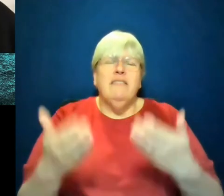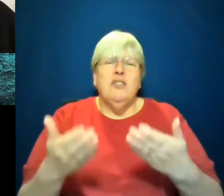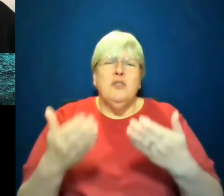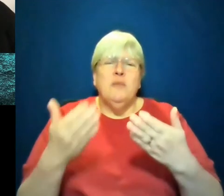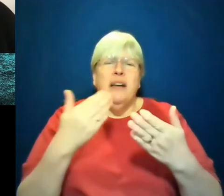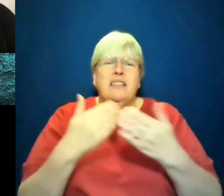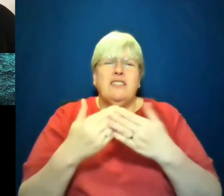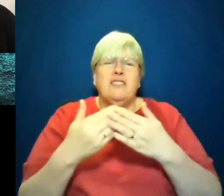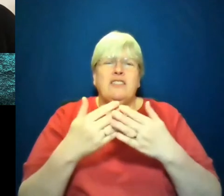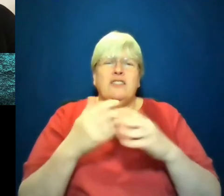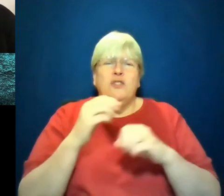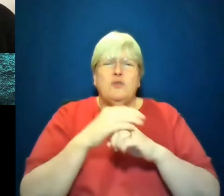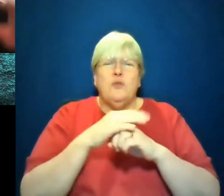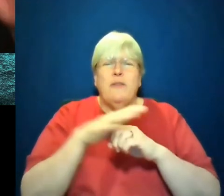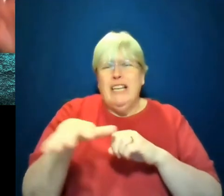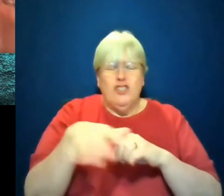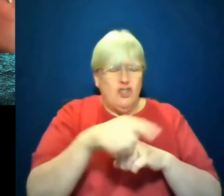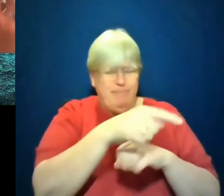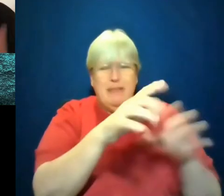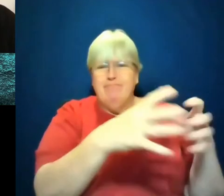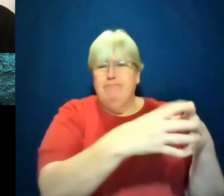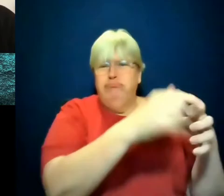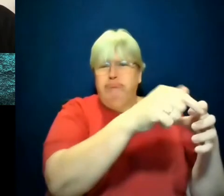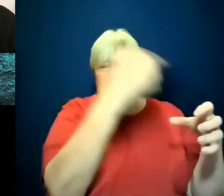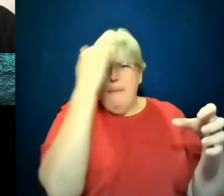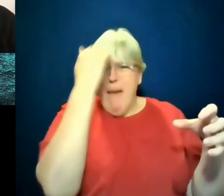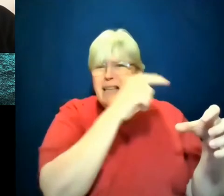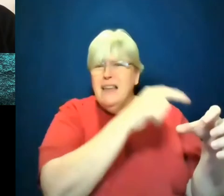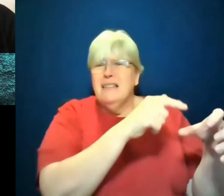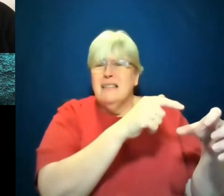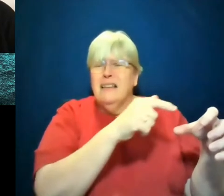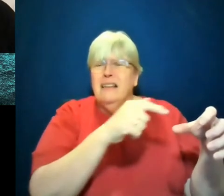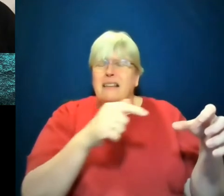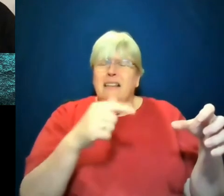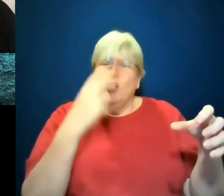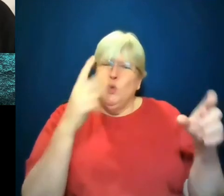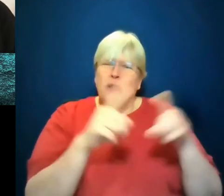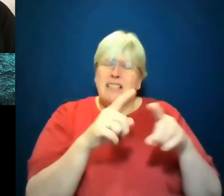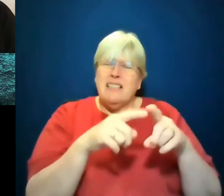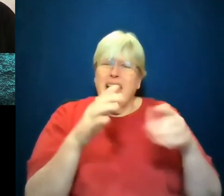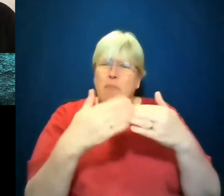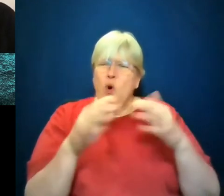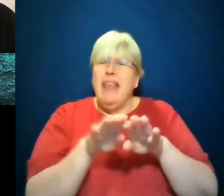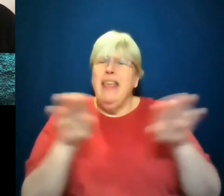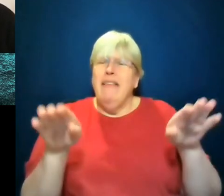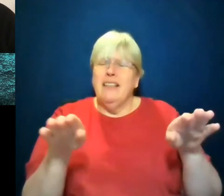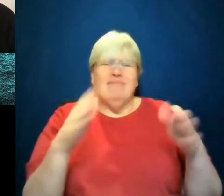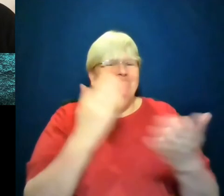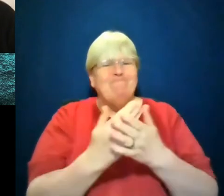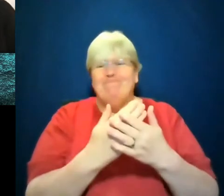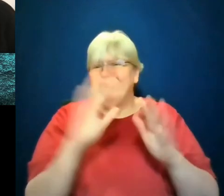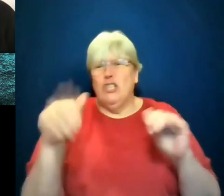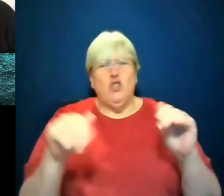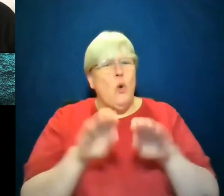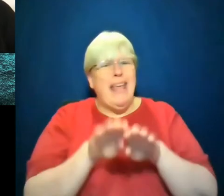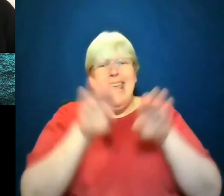craziness. So it looks like it's more even than it actually is. know, people keep saying half the country feels like it's not